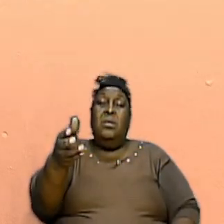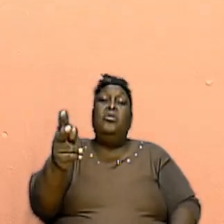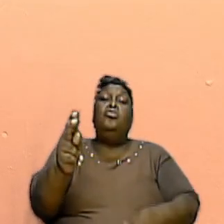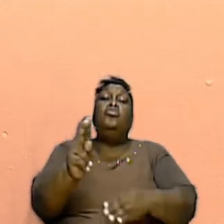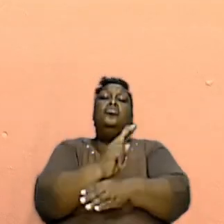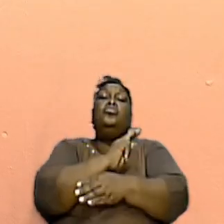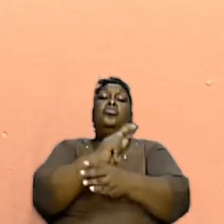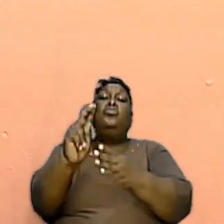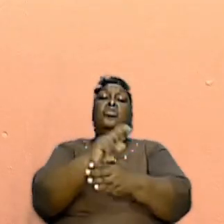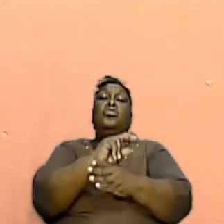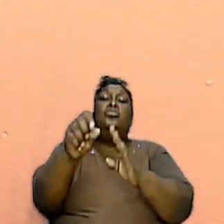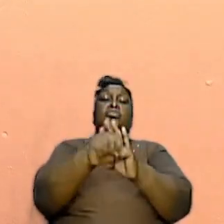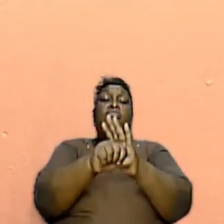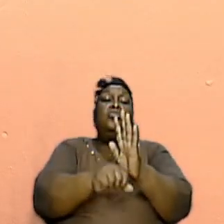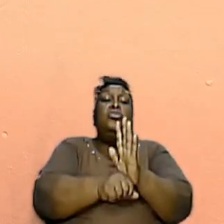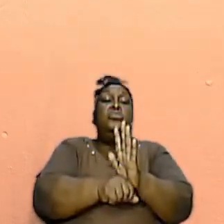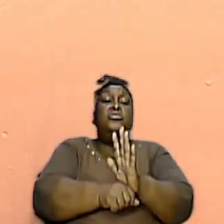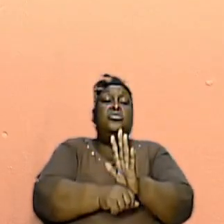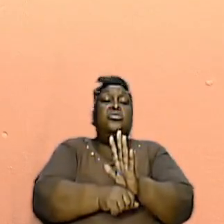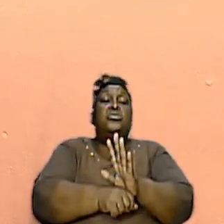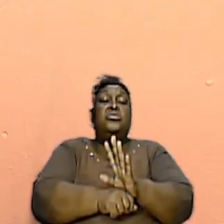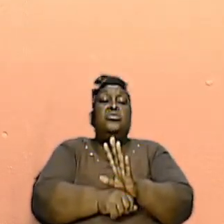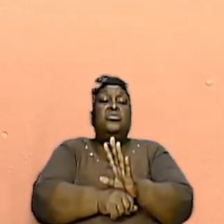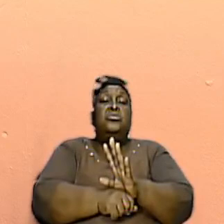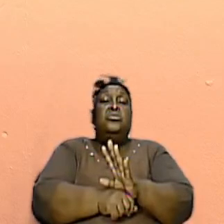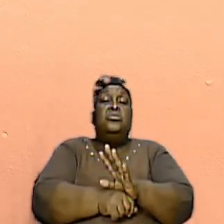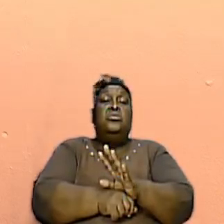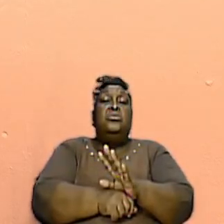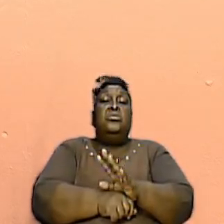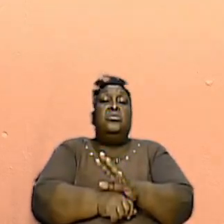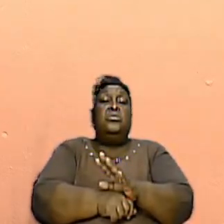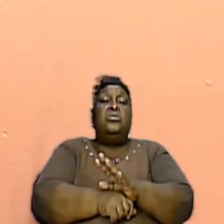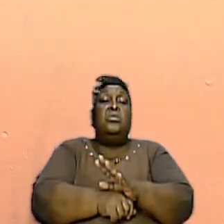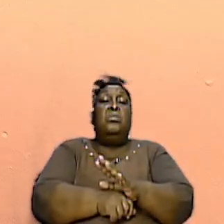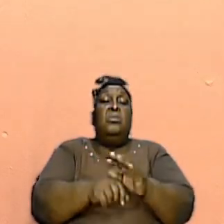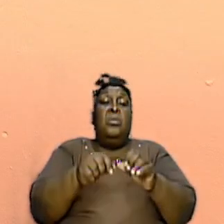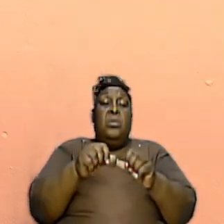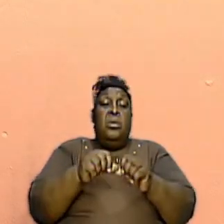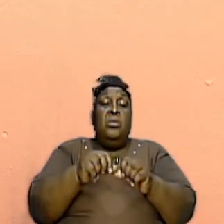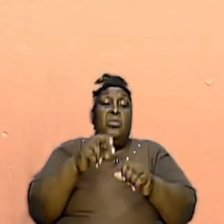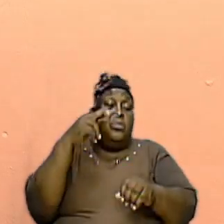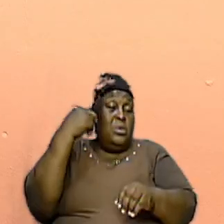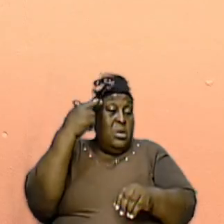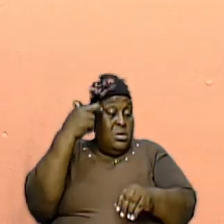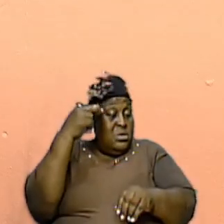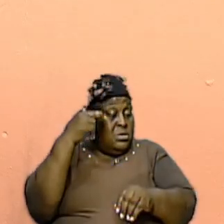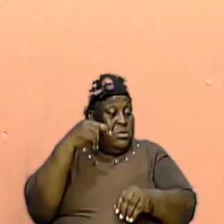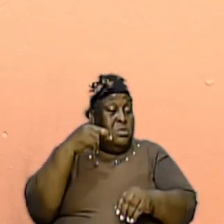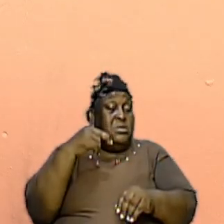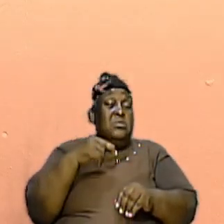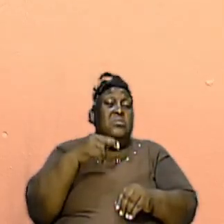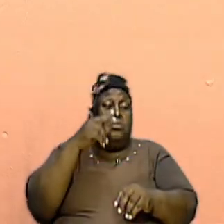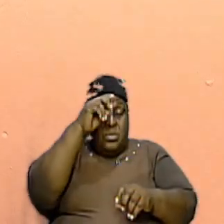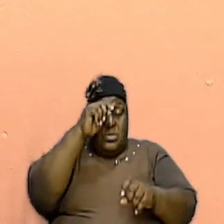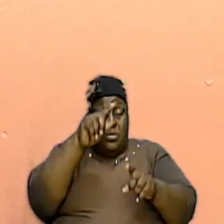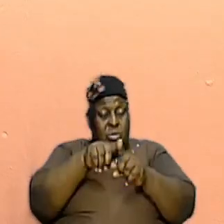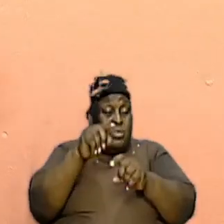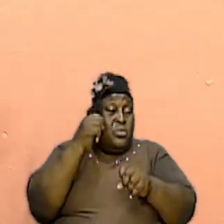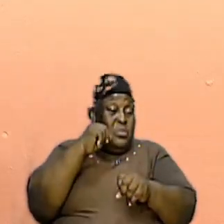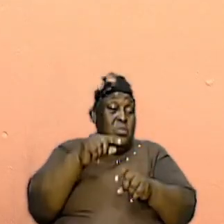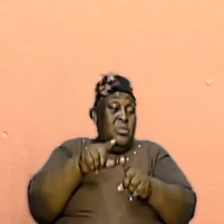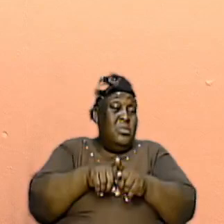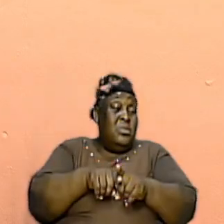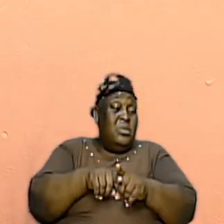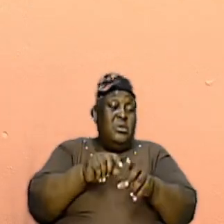Scripture to back it up. And so the basis, the real reason, brethren, beloved, on which in starting